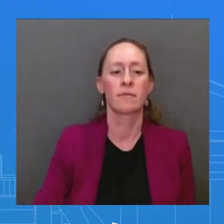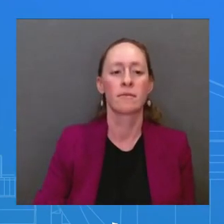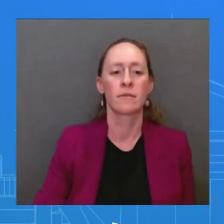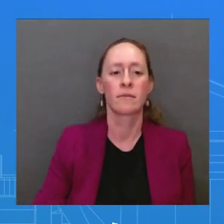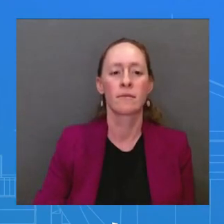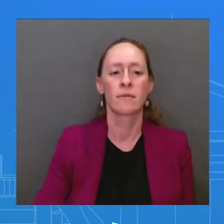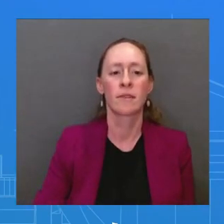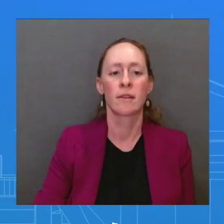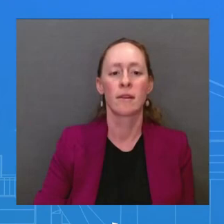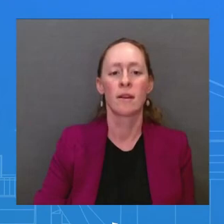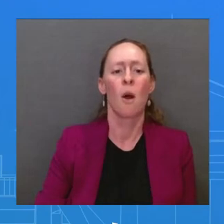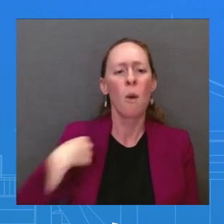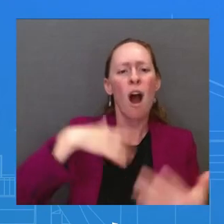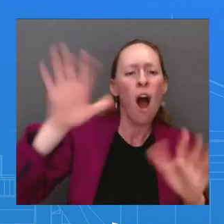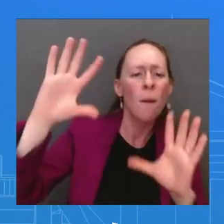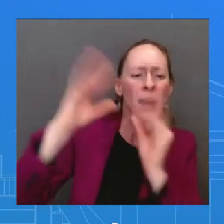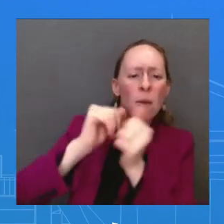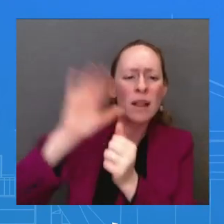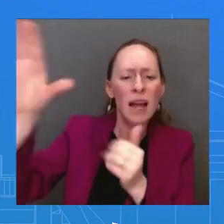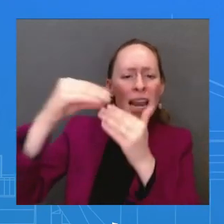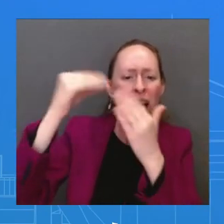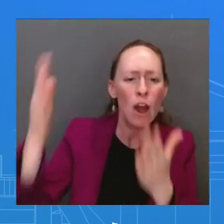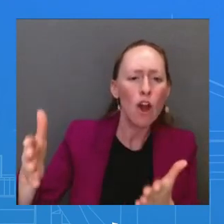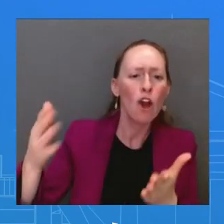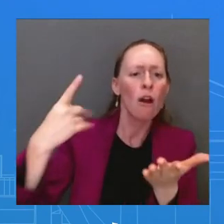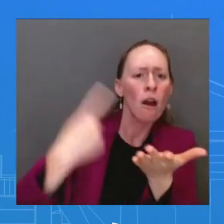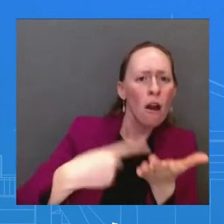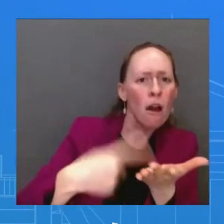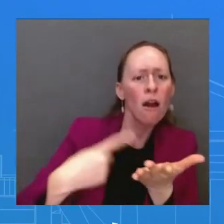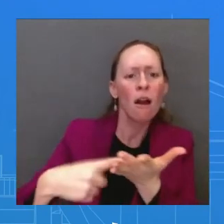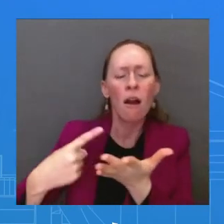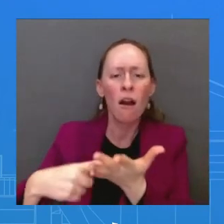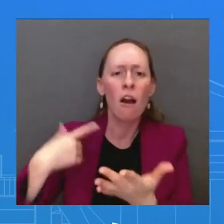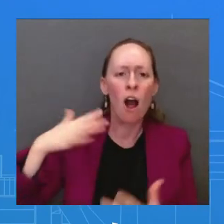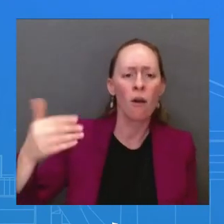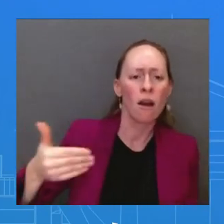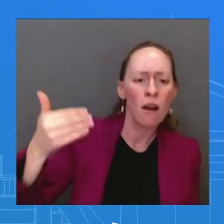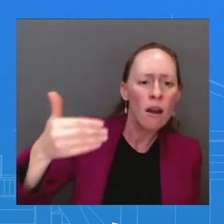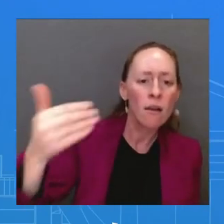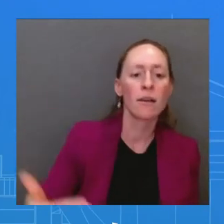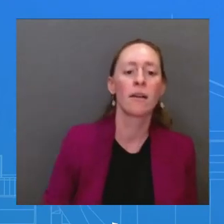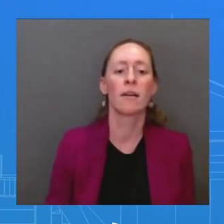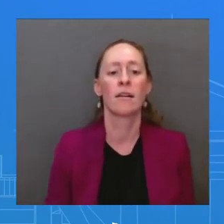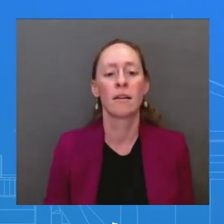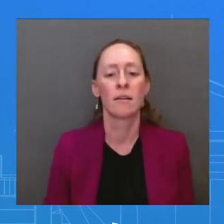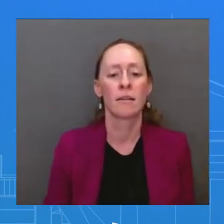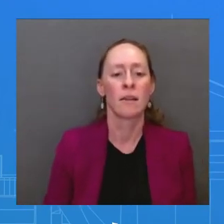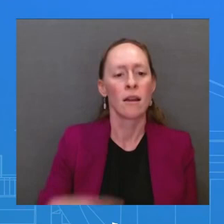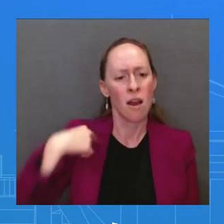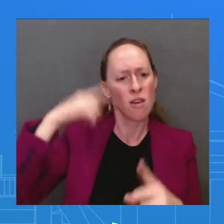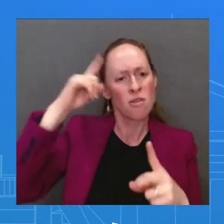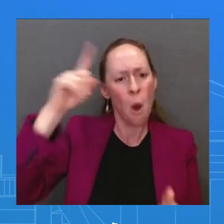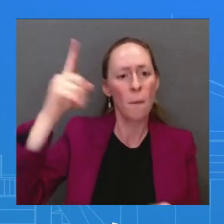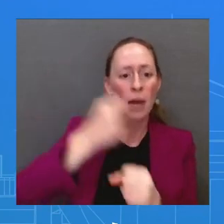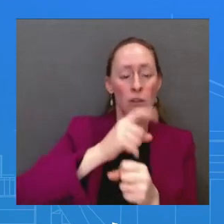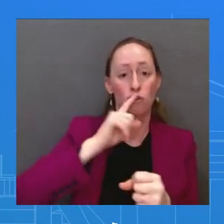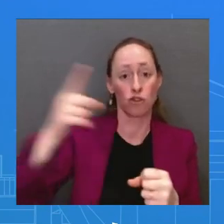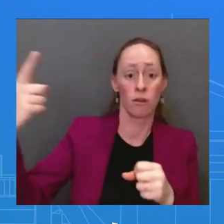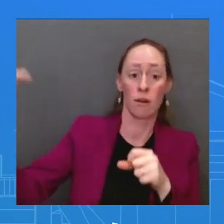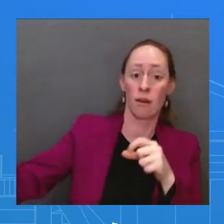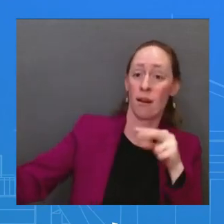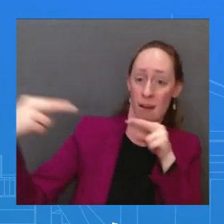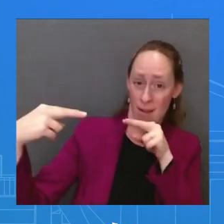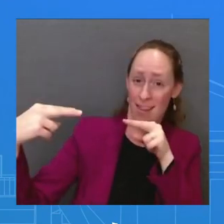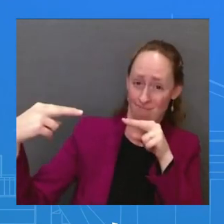we will make sure that they understand where we stand, and we will come to understand where they stand as well. And the thing that we ultimately stand for is a